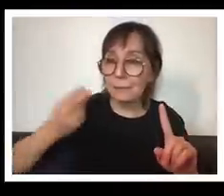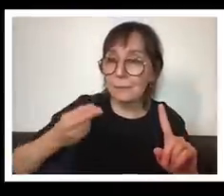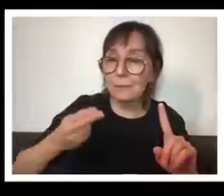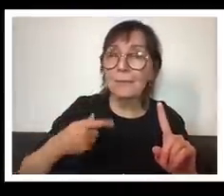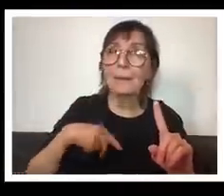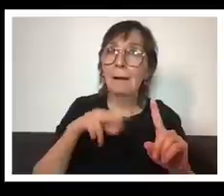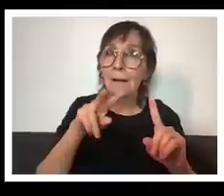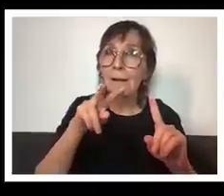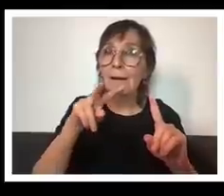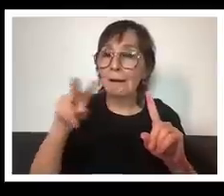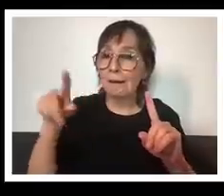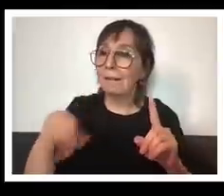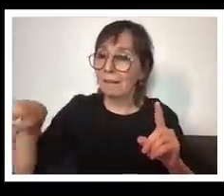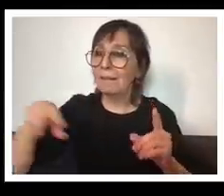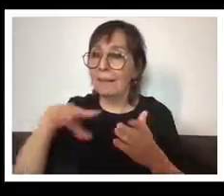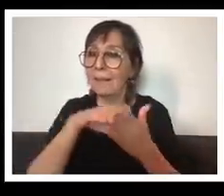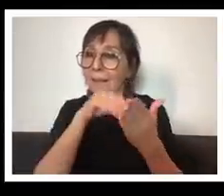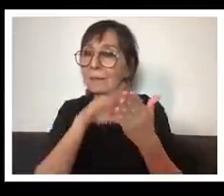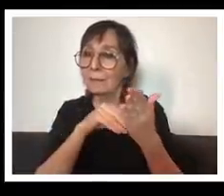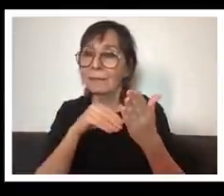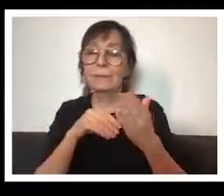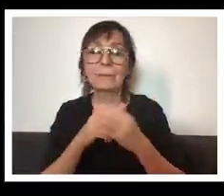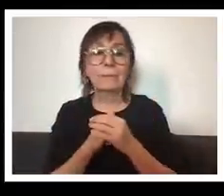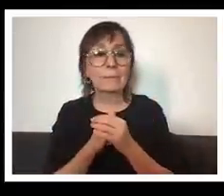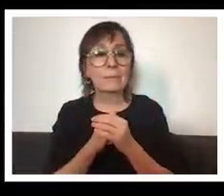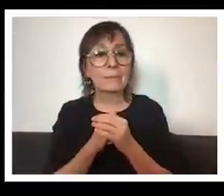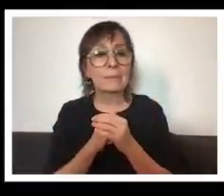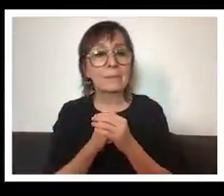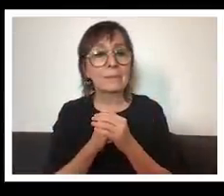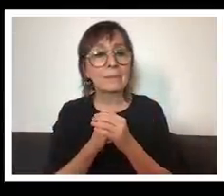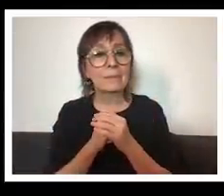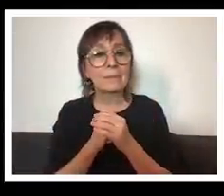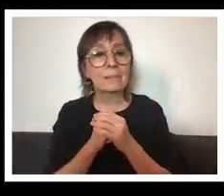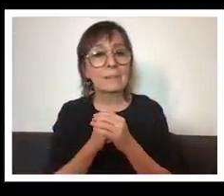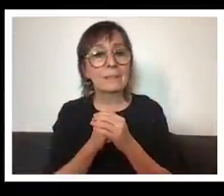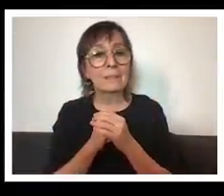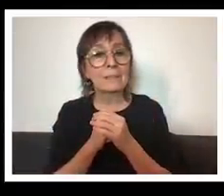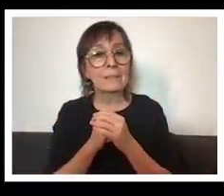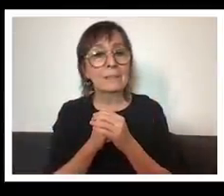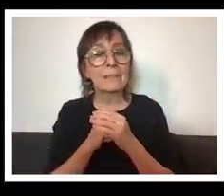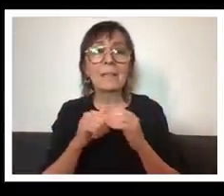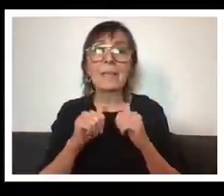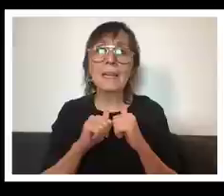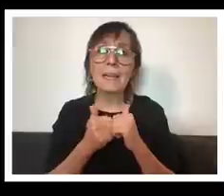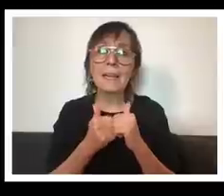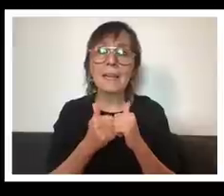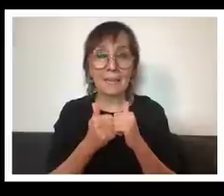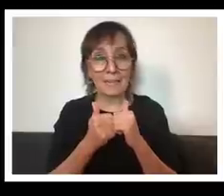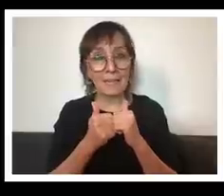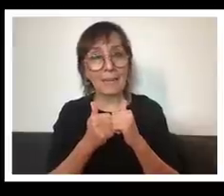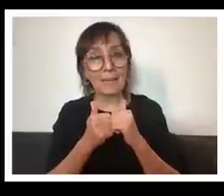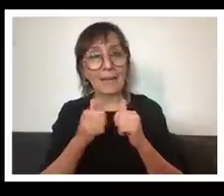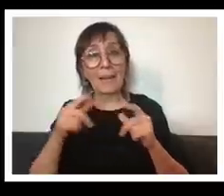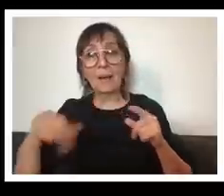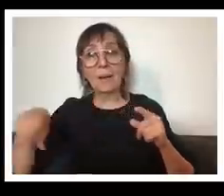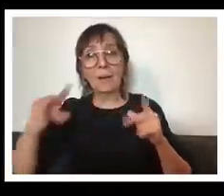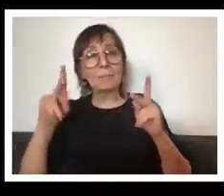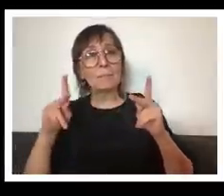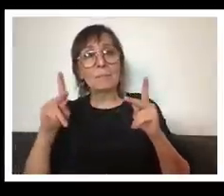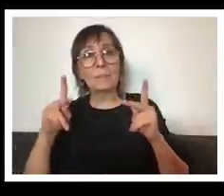and uh the the way in which they made connections between